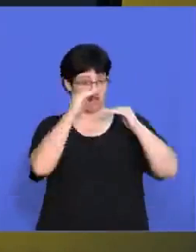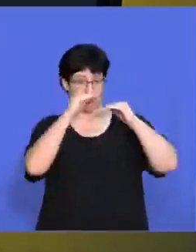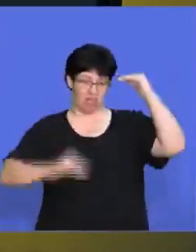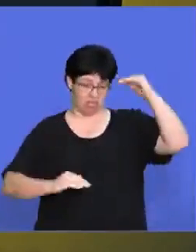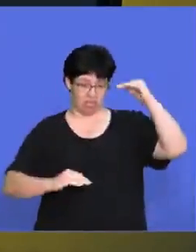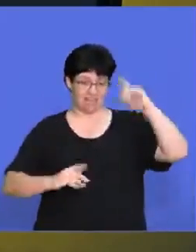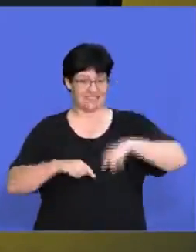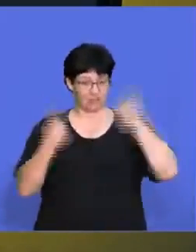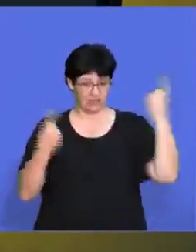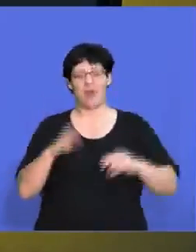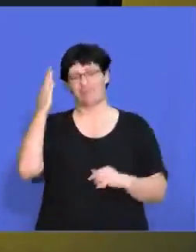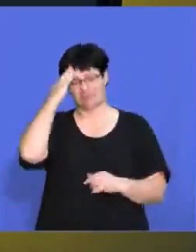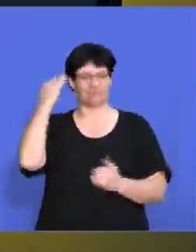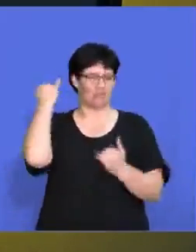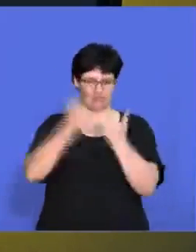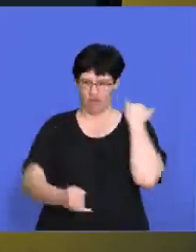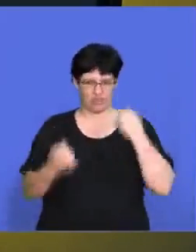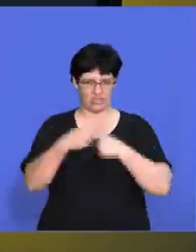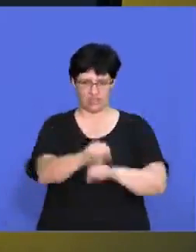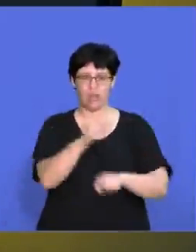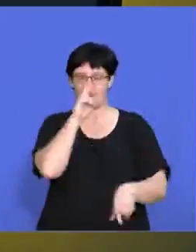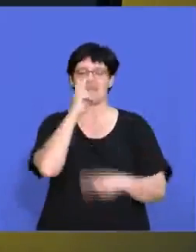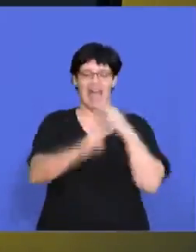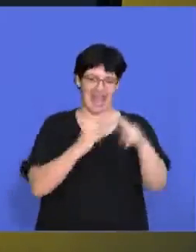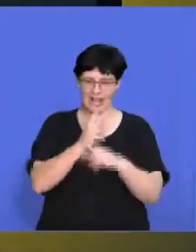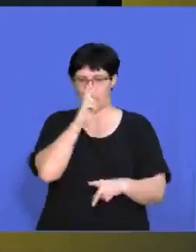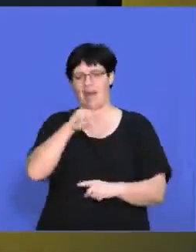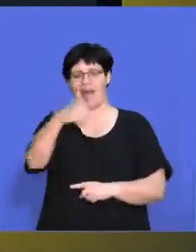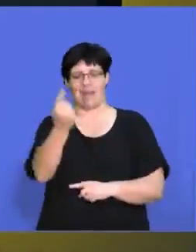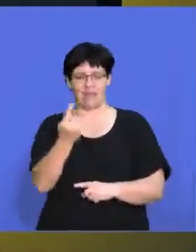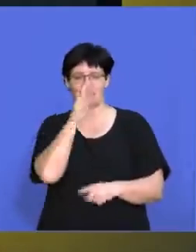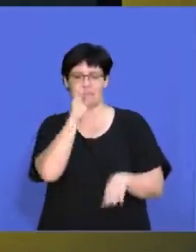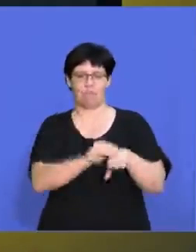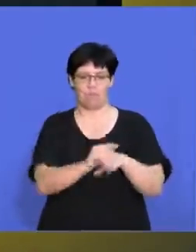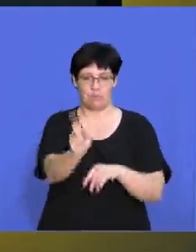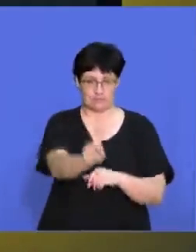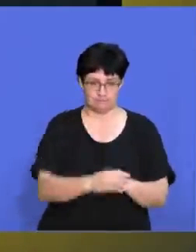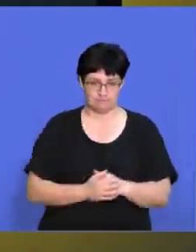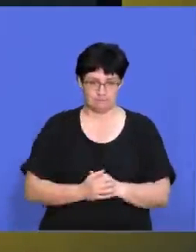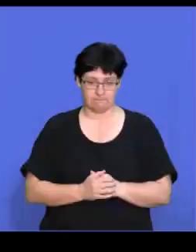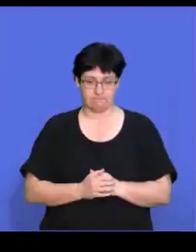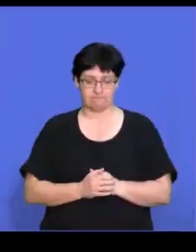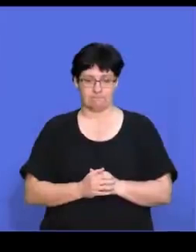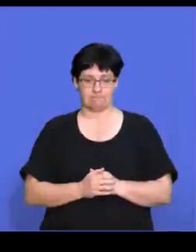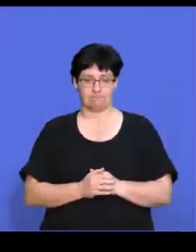If there's a big deviation in that, then they know that they're going to have to relook at that strategy and see what the problem is. Um,